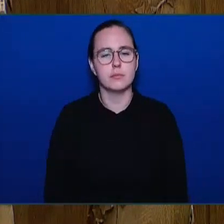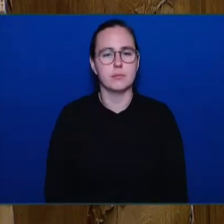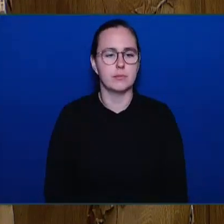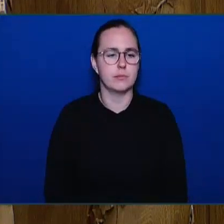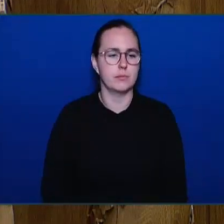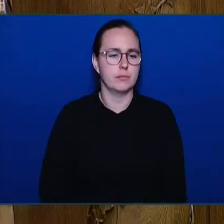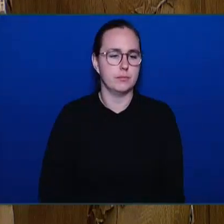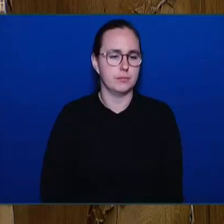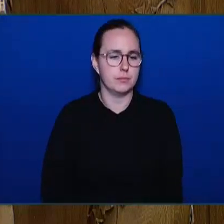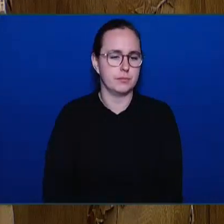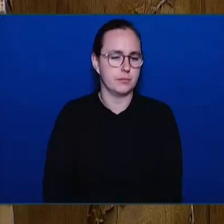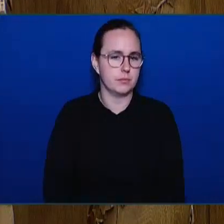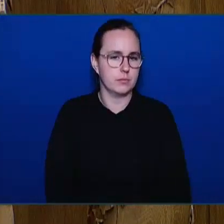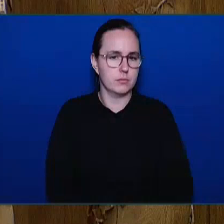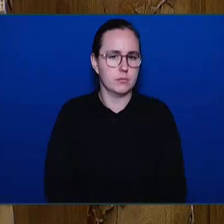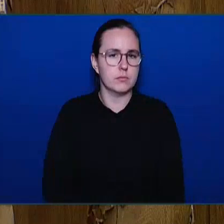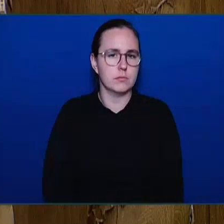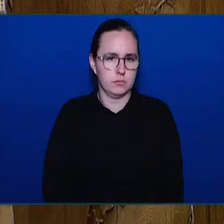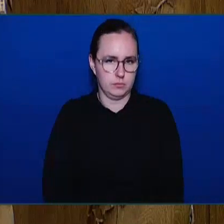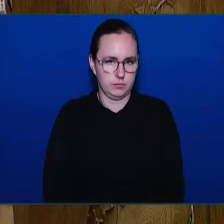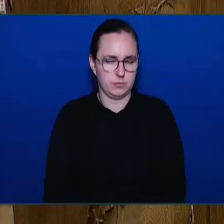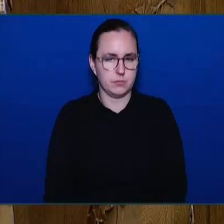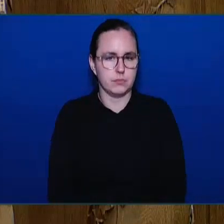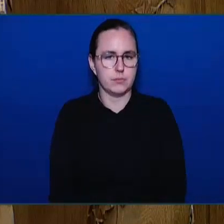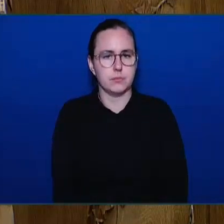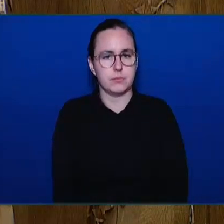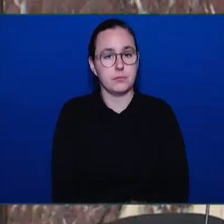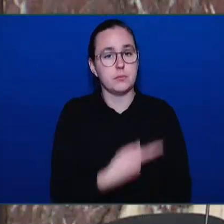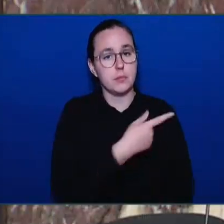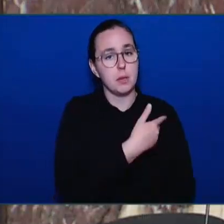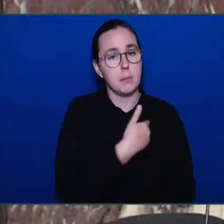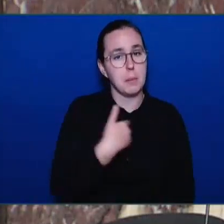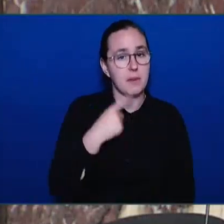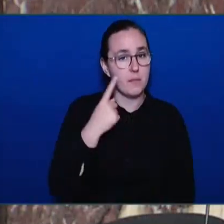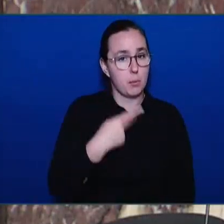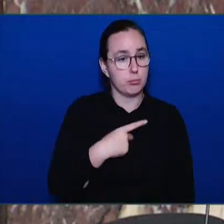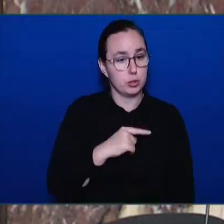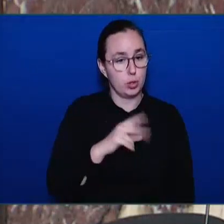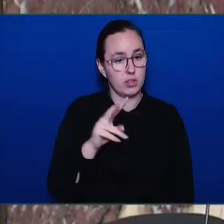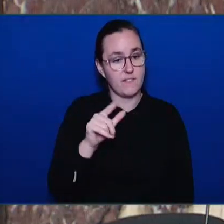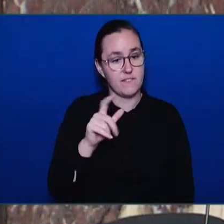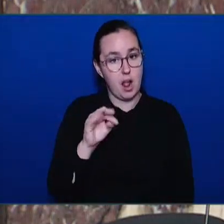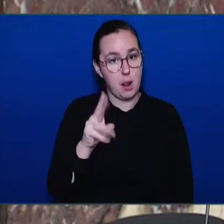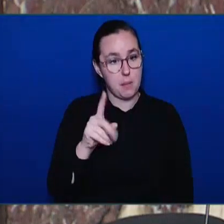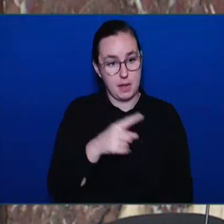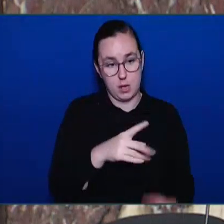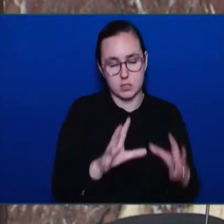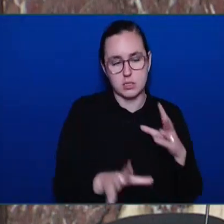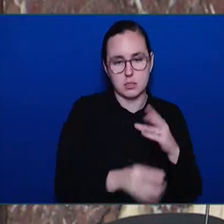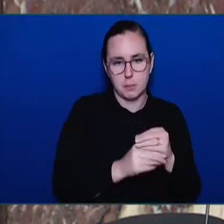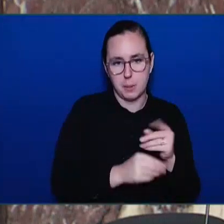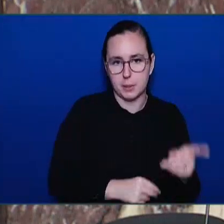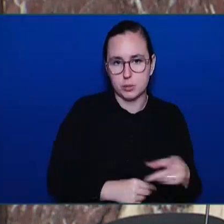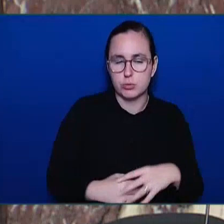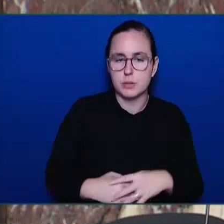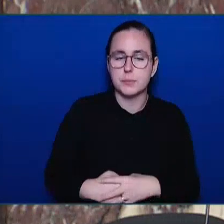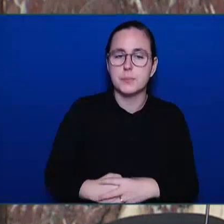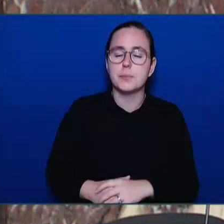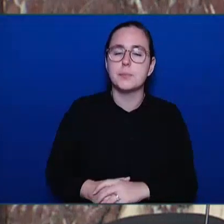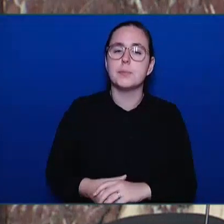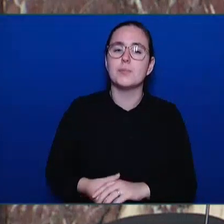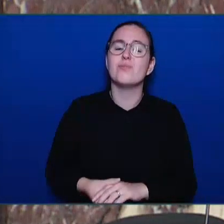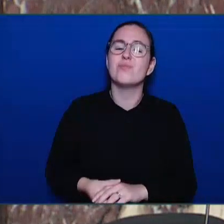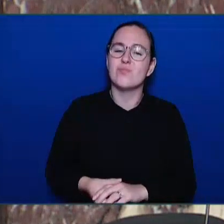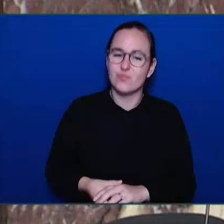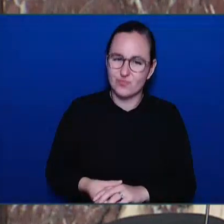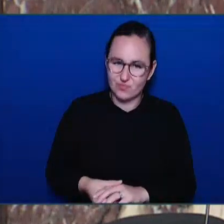Member for Prince George Wilmot, Supplemental. Well, thank you very much. And while I appreciate the Minister's comments about the work at the Health Committee, what